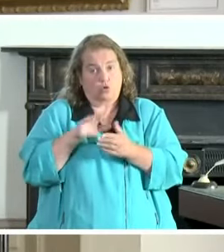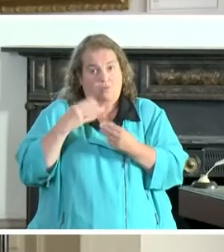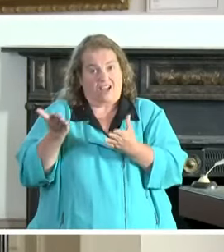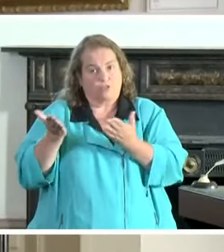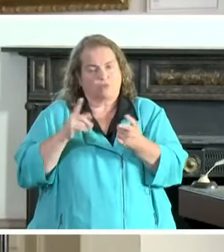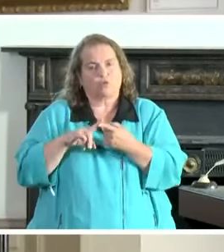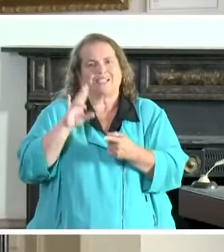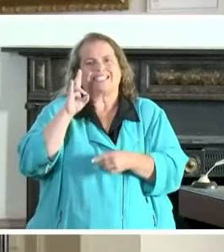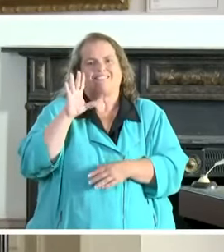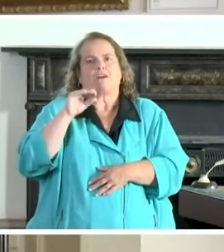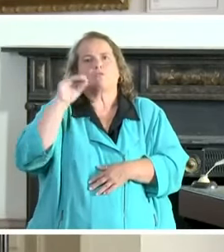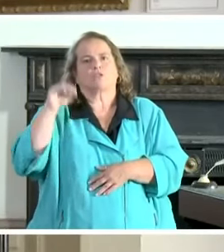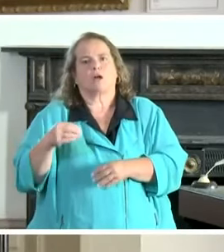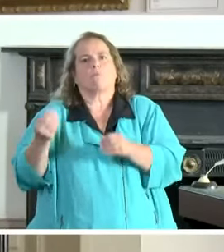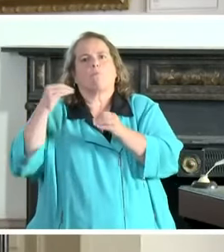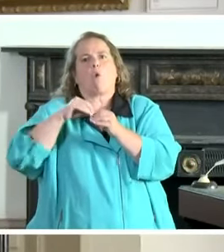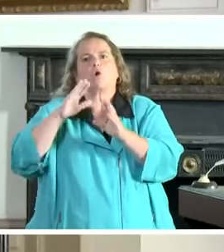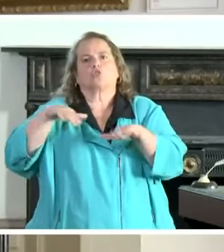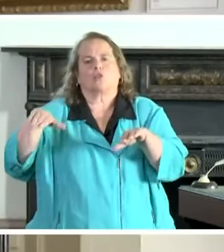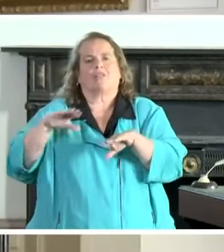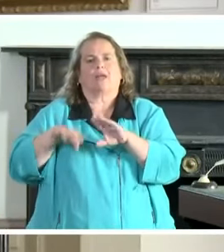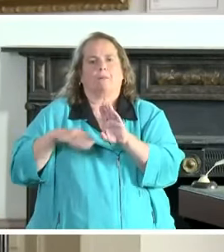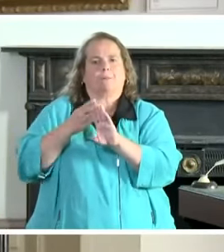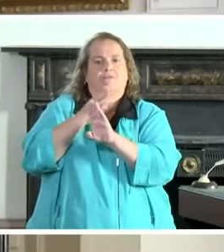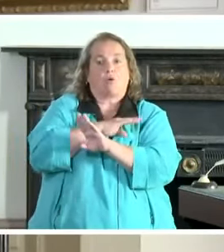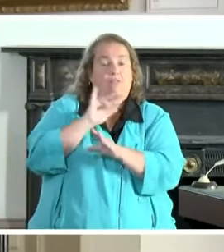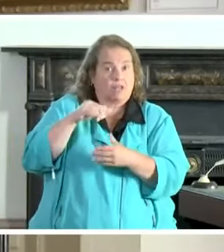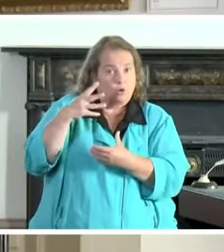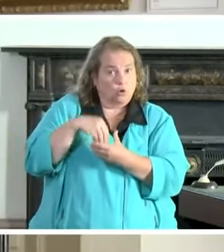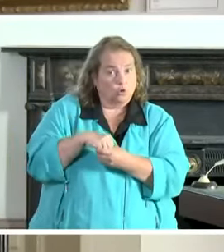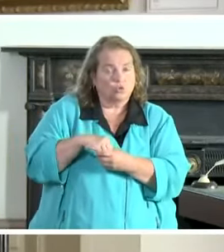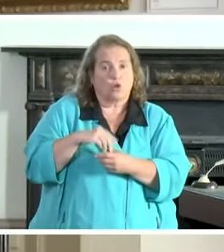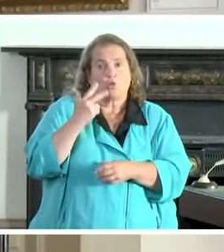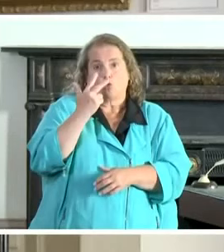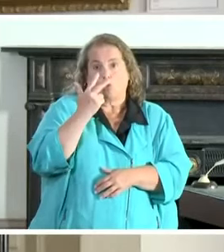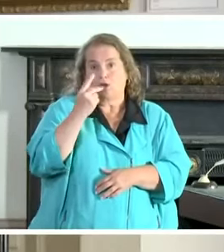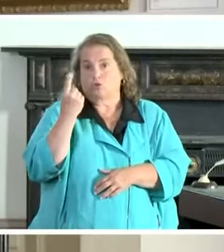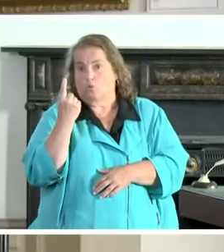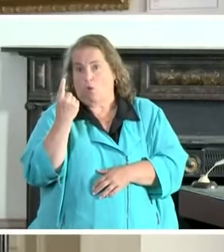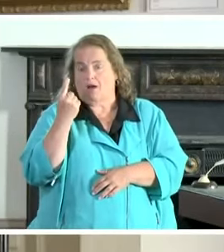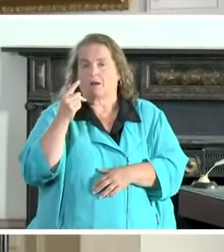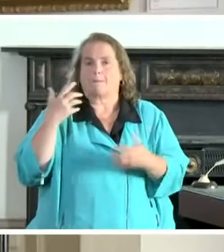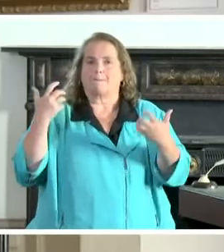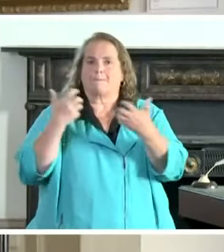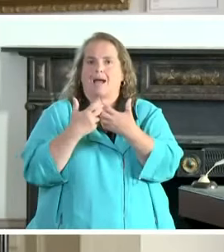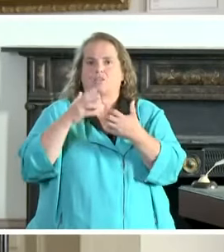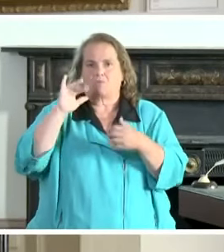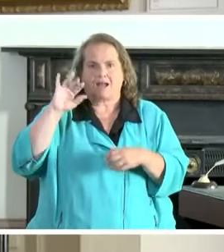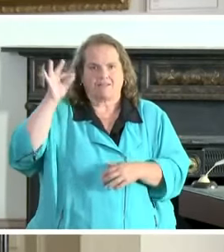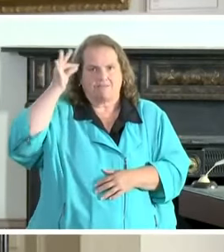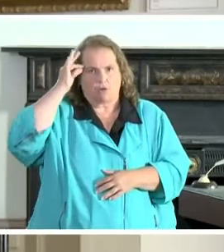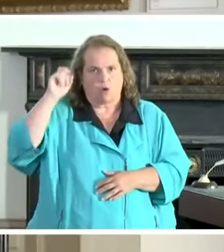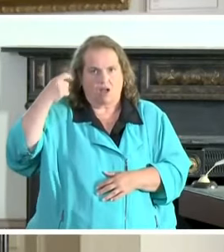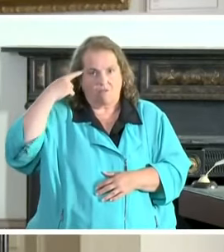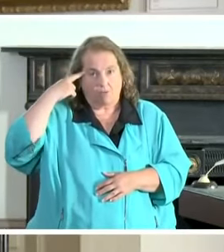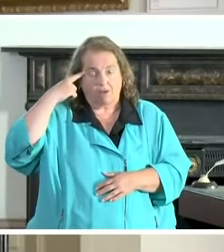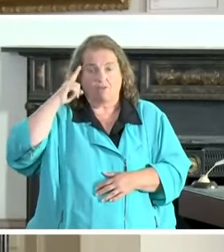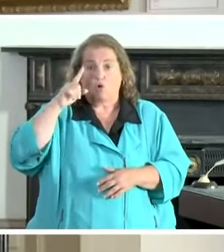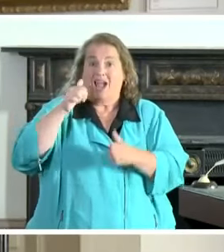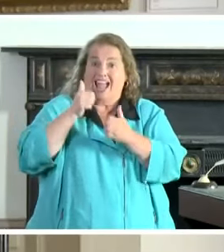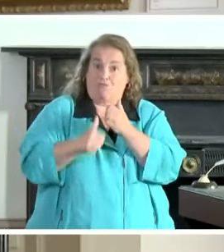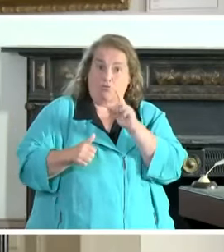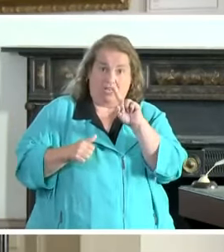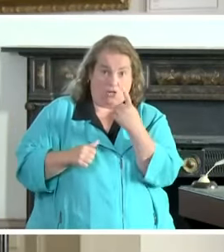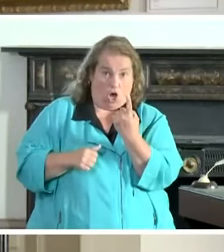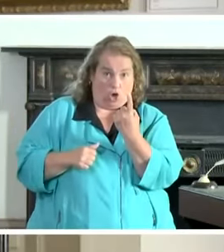more children than before. This includes a three-to-one match by the federal government. So for every